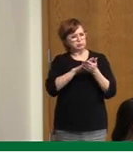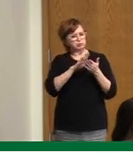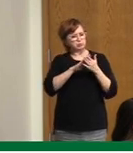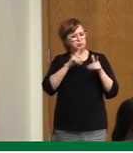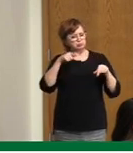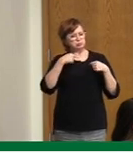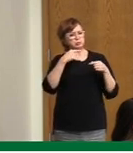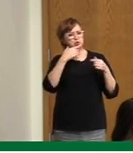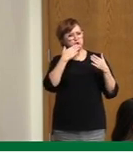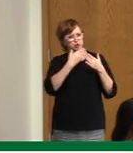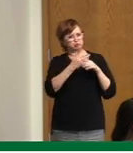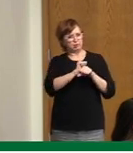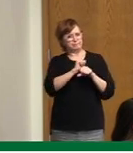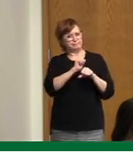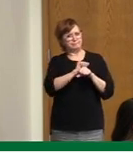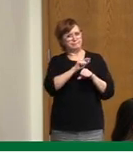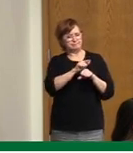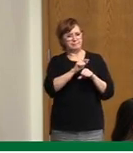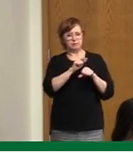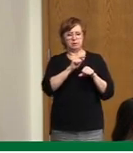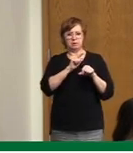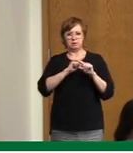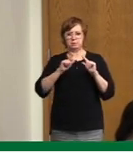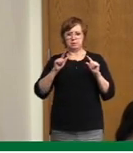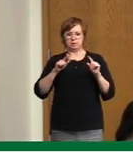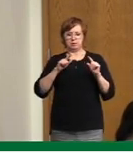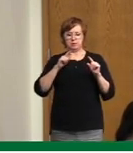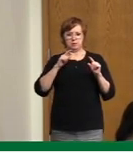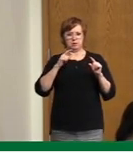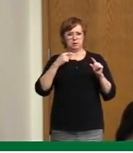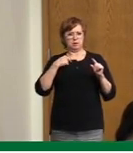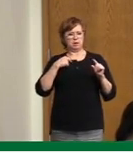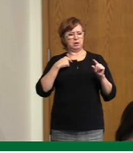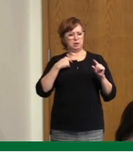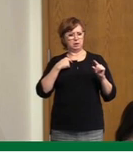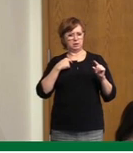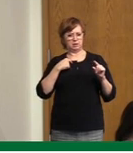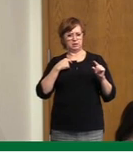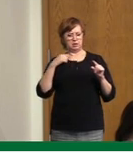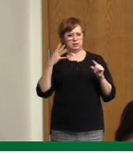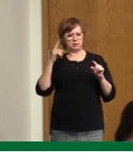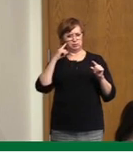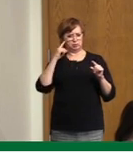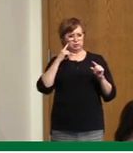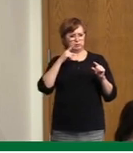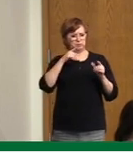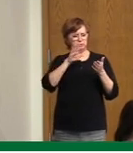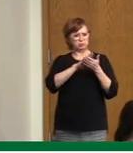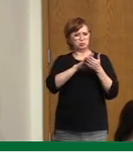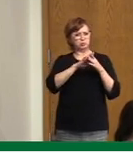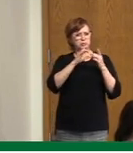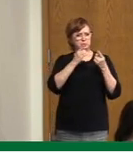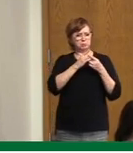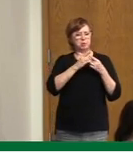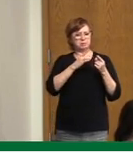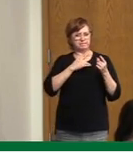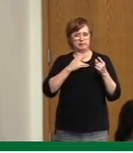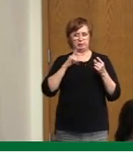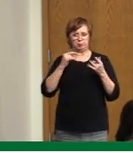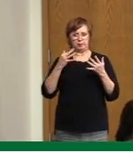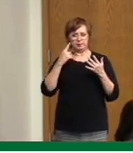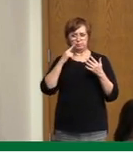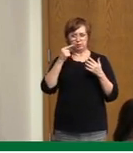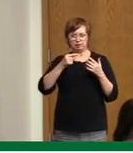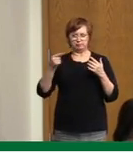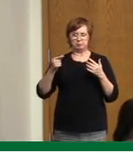that there needs to be a signal from the provincial government for school divisions to make the decision to